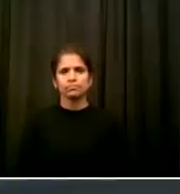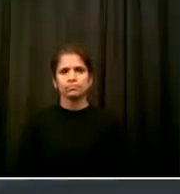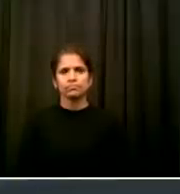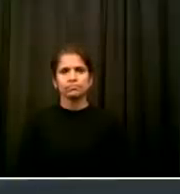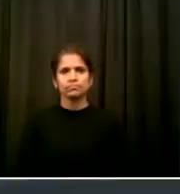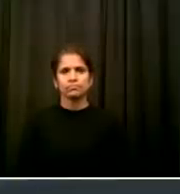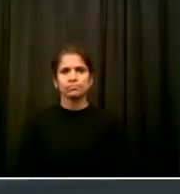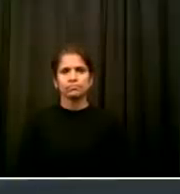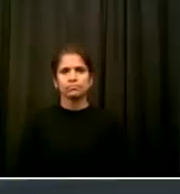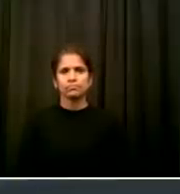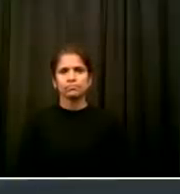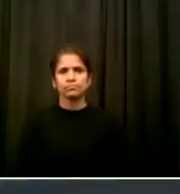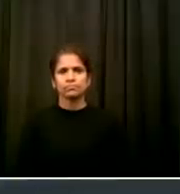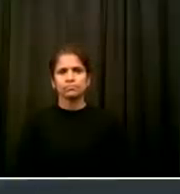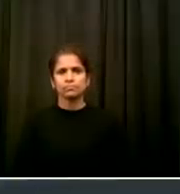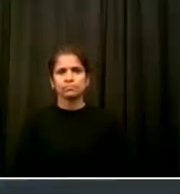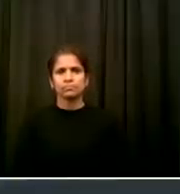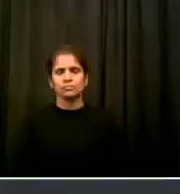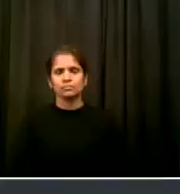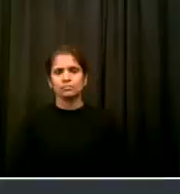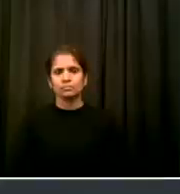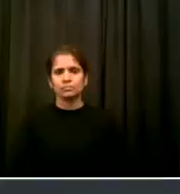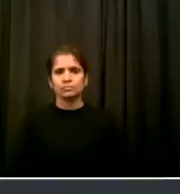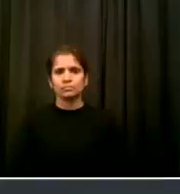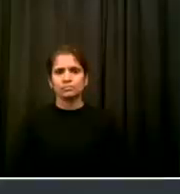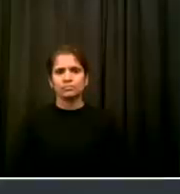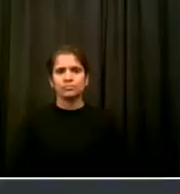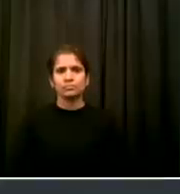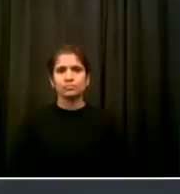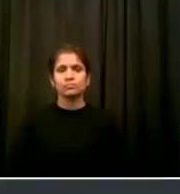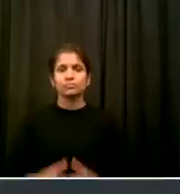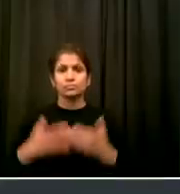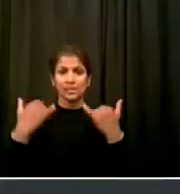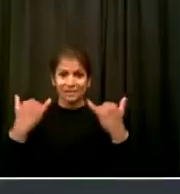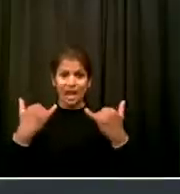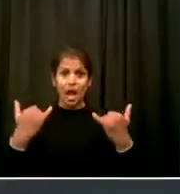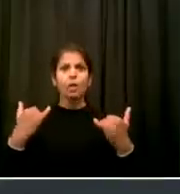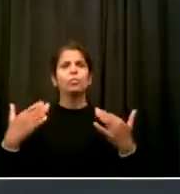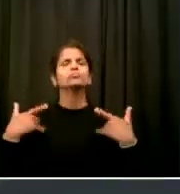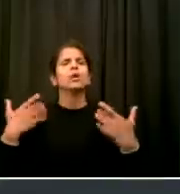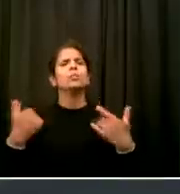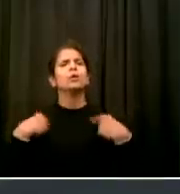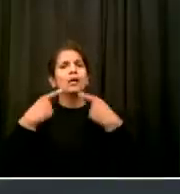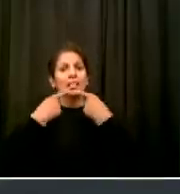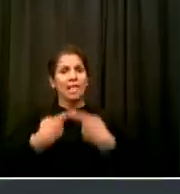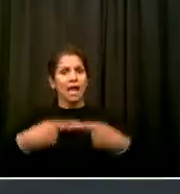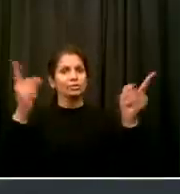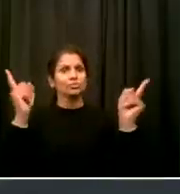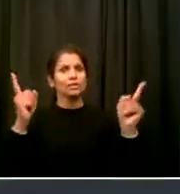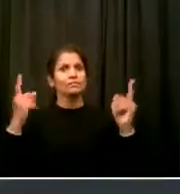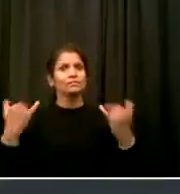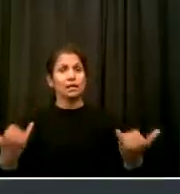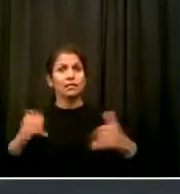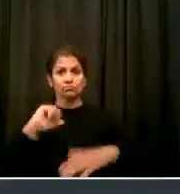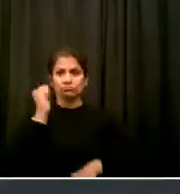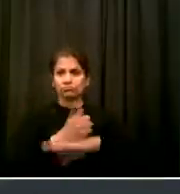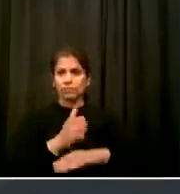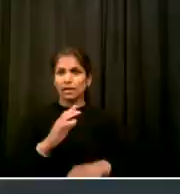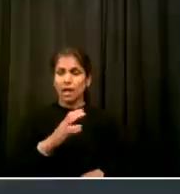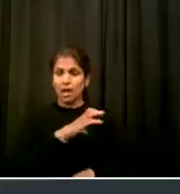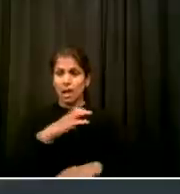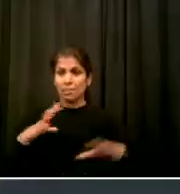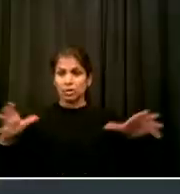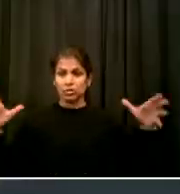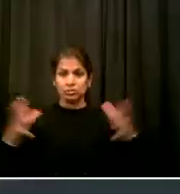and much more It is fitting that we announce the commission on the holiday of Juneteenth First celebrated in Texas on